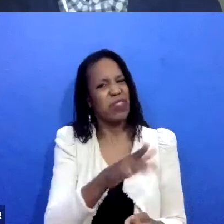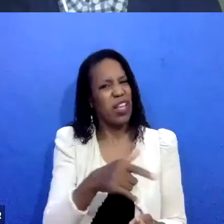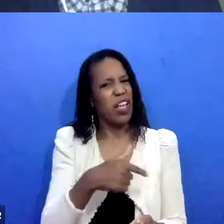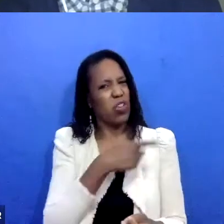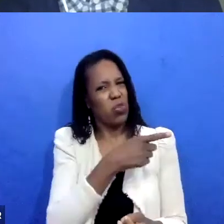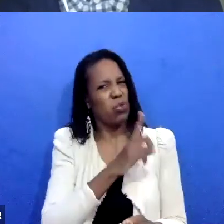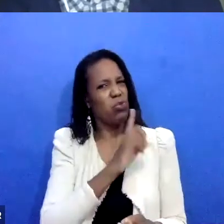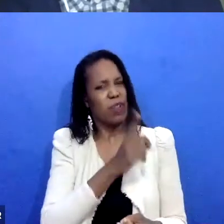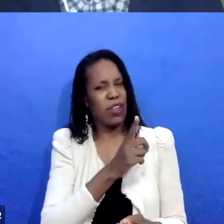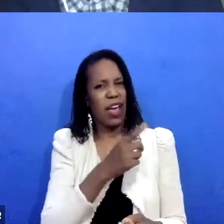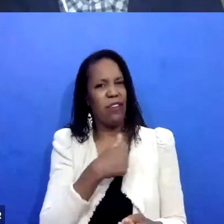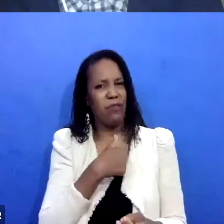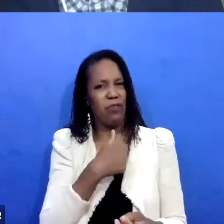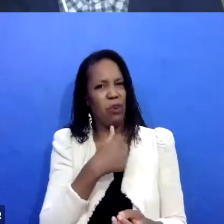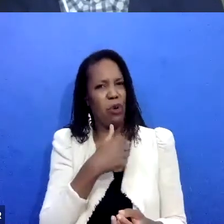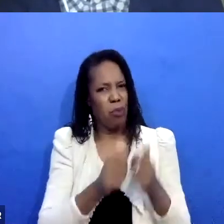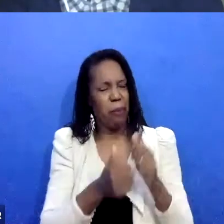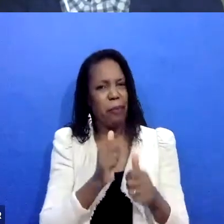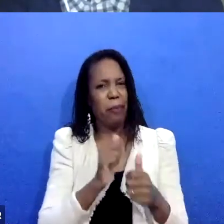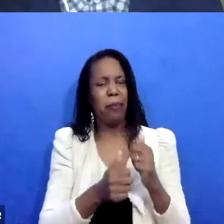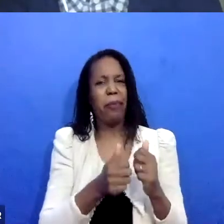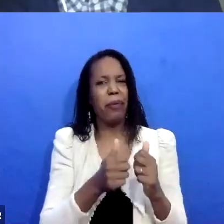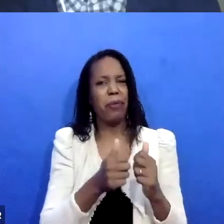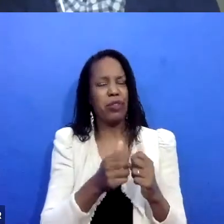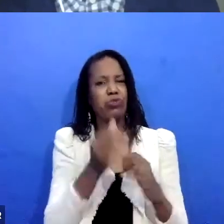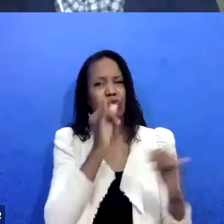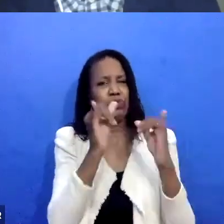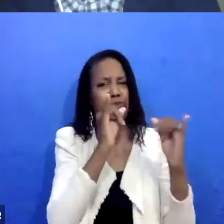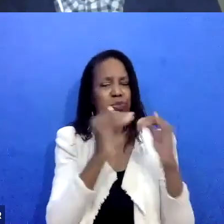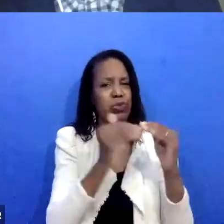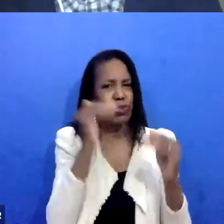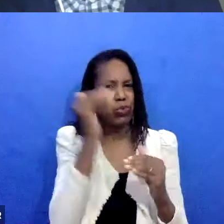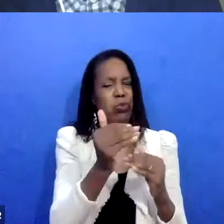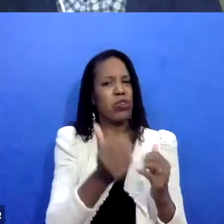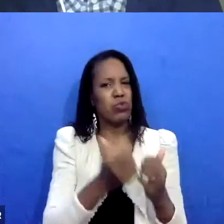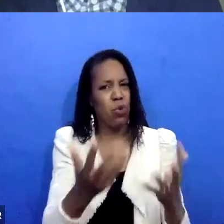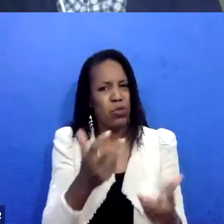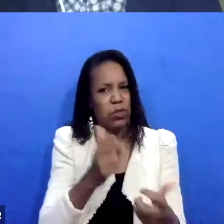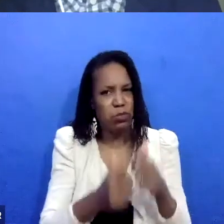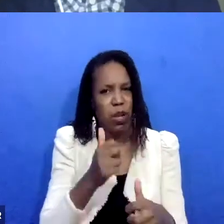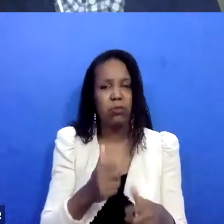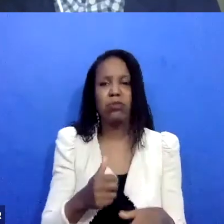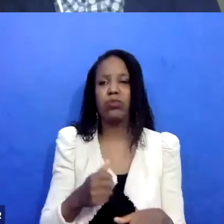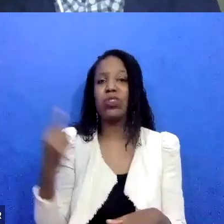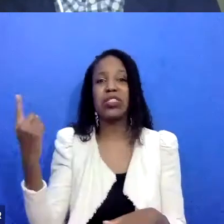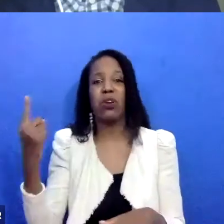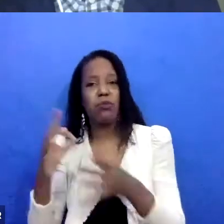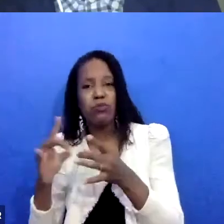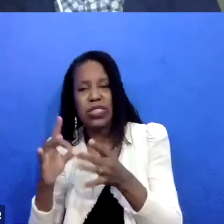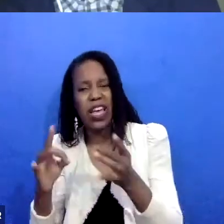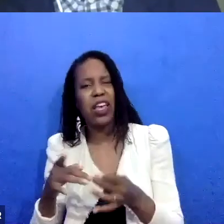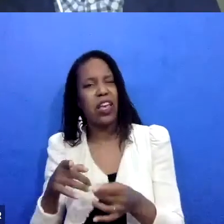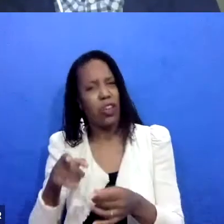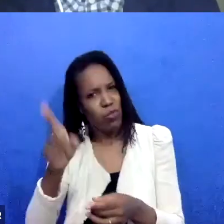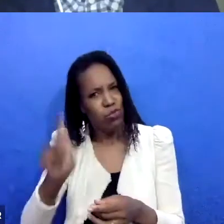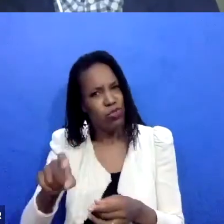part of this whole mess or whatever it is. Right. So those circles can help sort of, um, address some